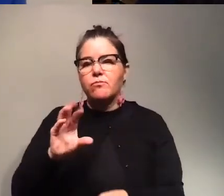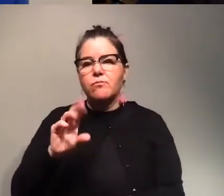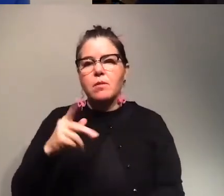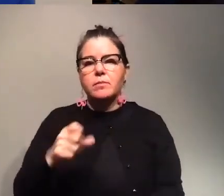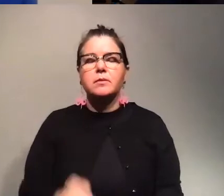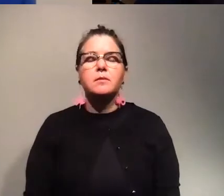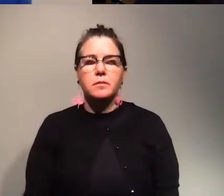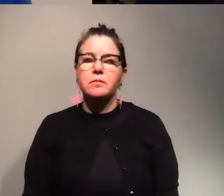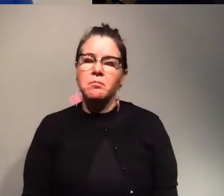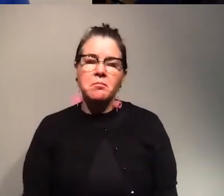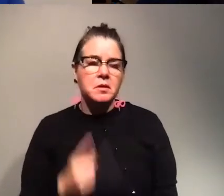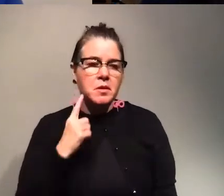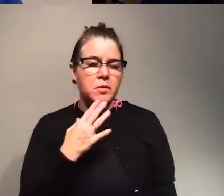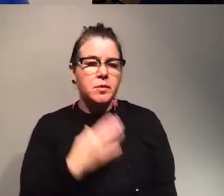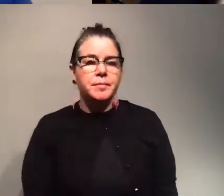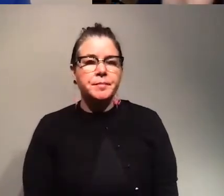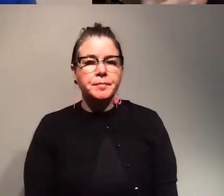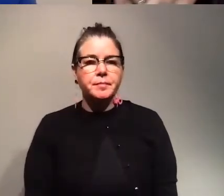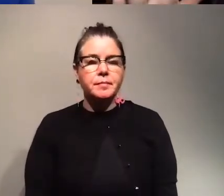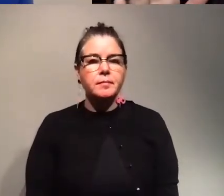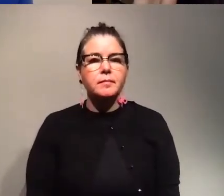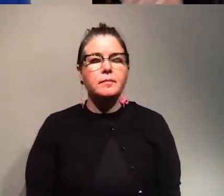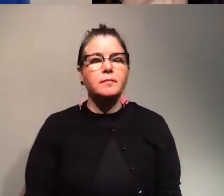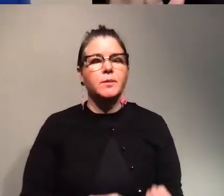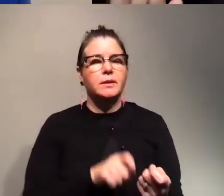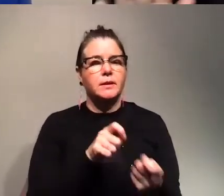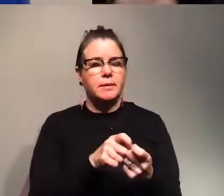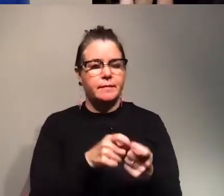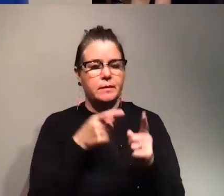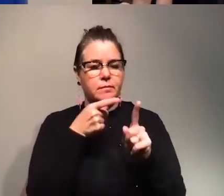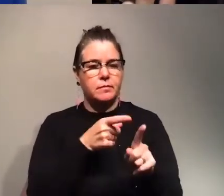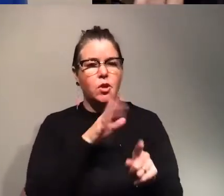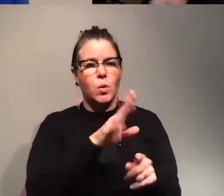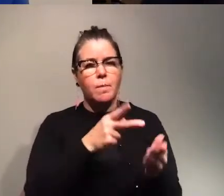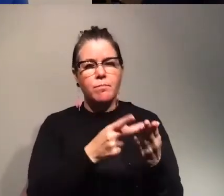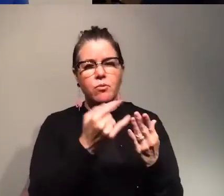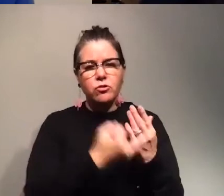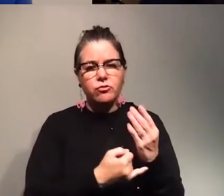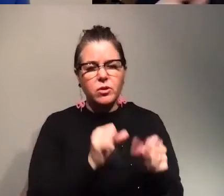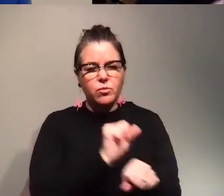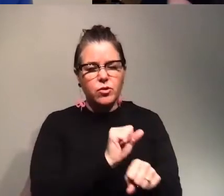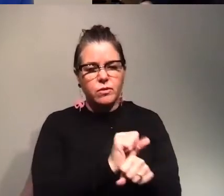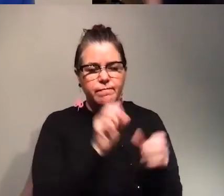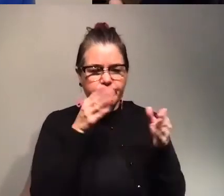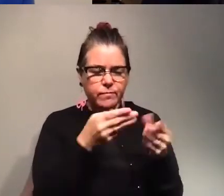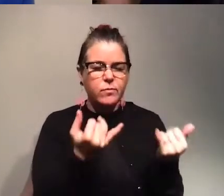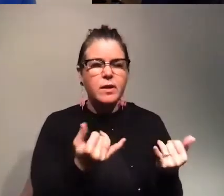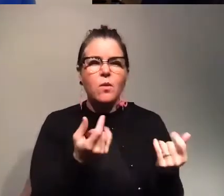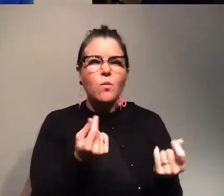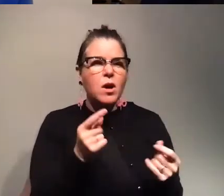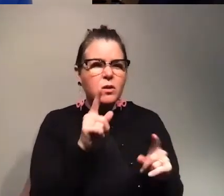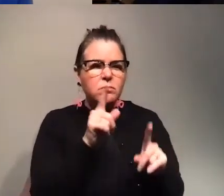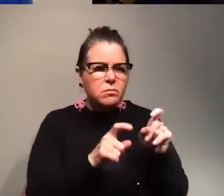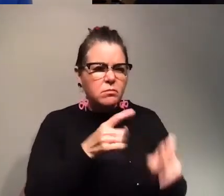staples sounds good um so what specifically is your project that you're working on like what questions are you trying to